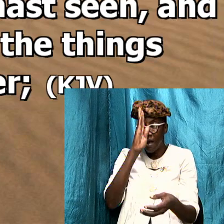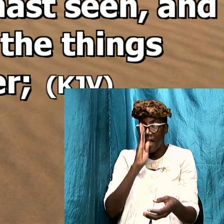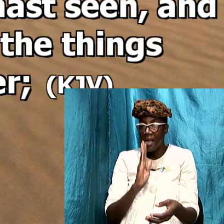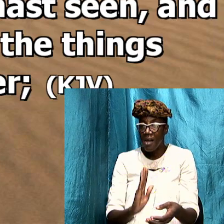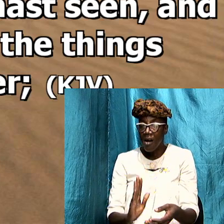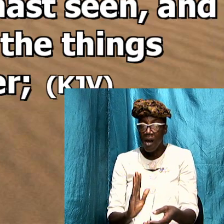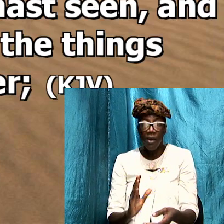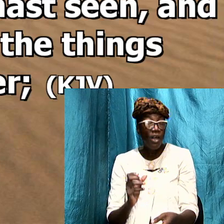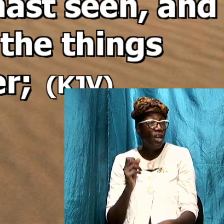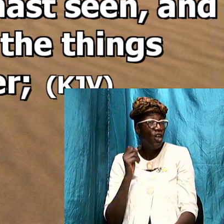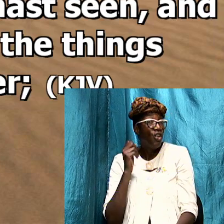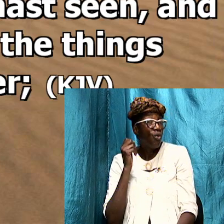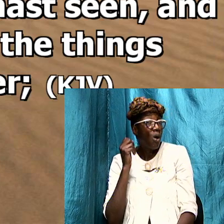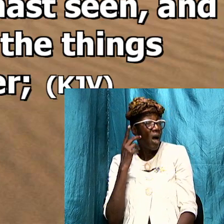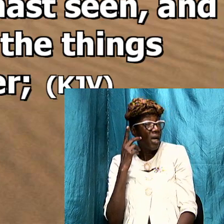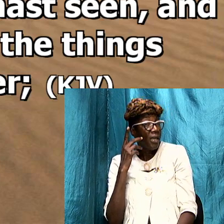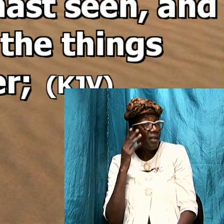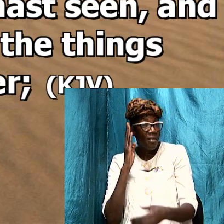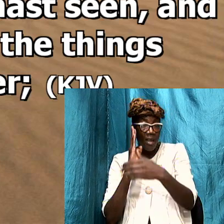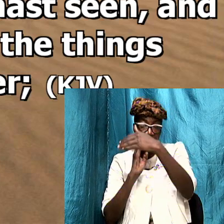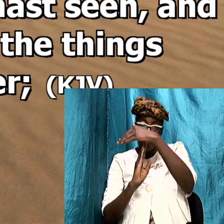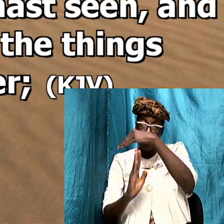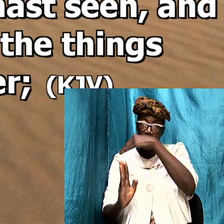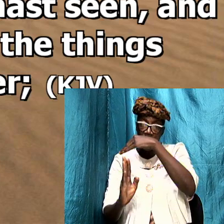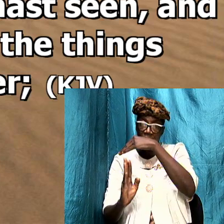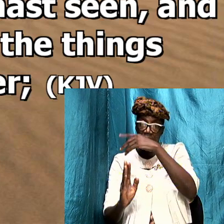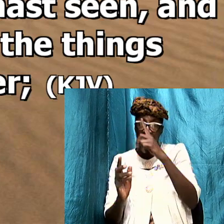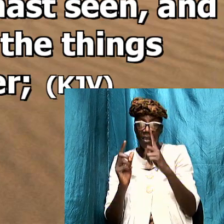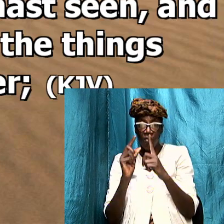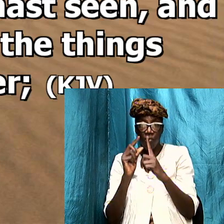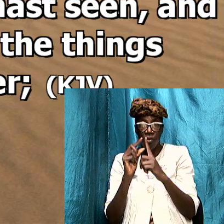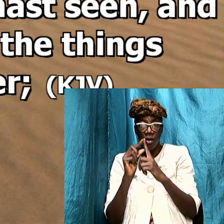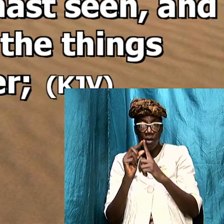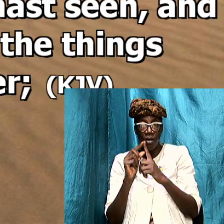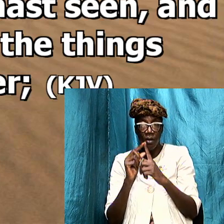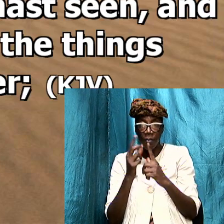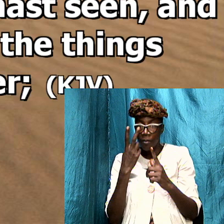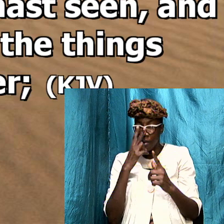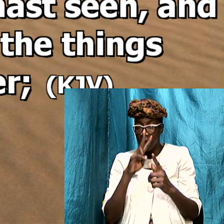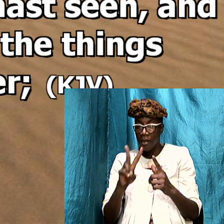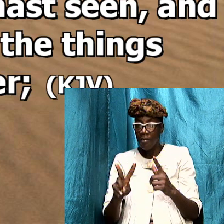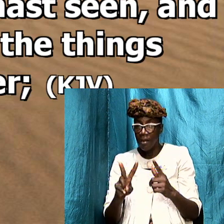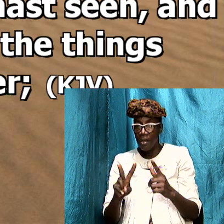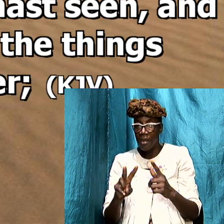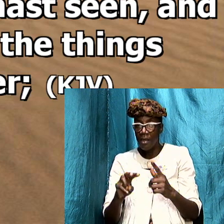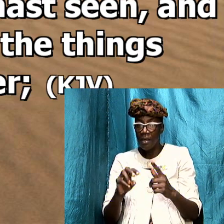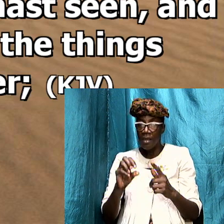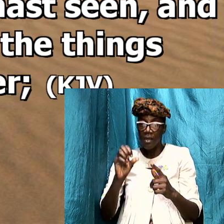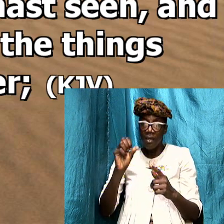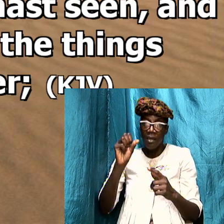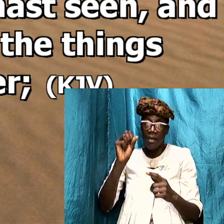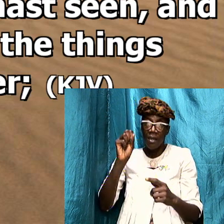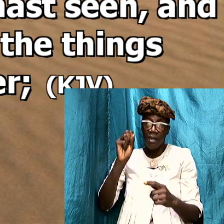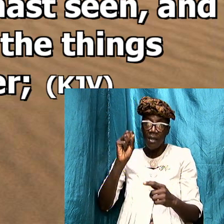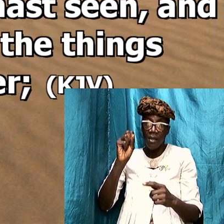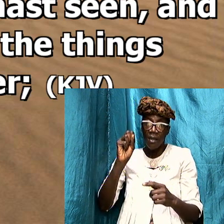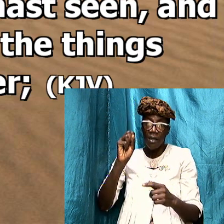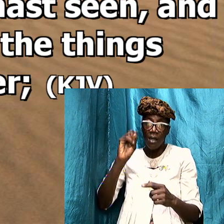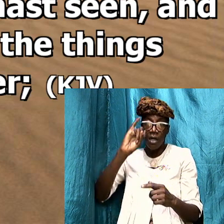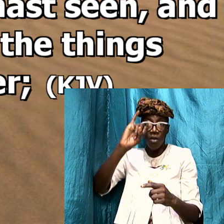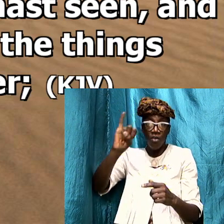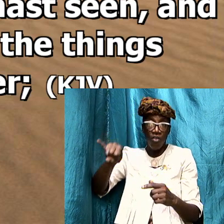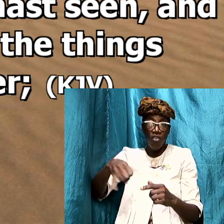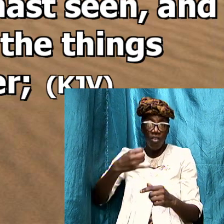the prophetic word right we see this outline in John 14 verse 26